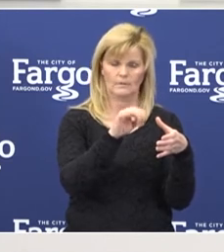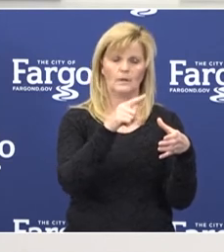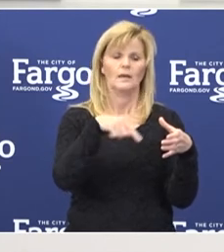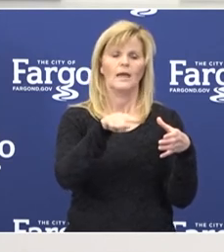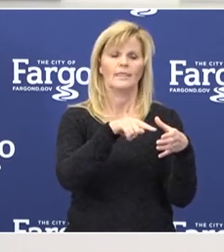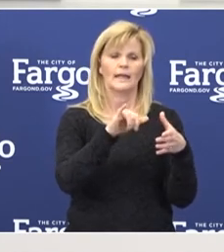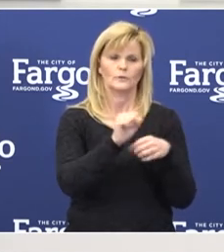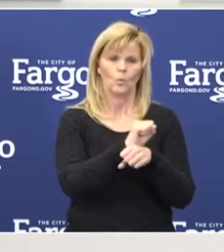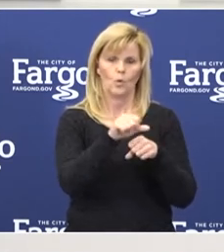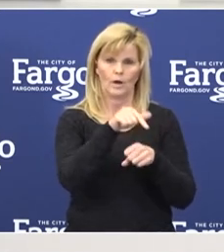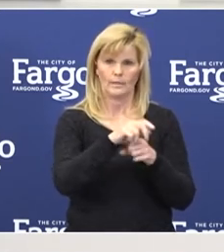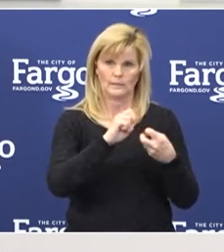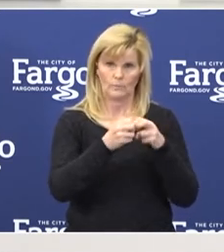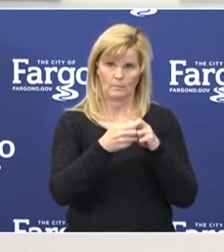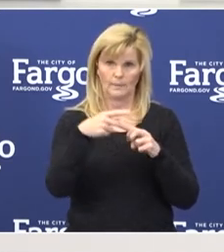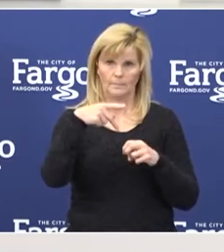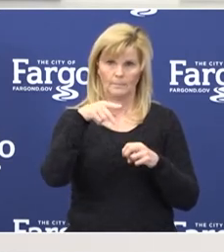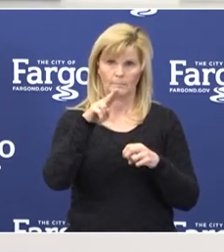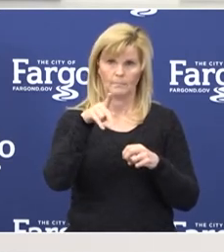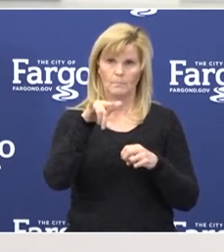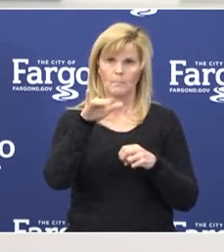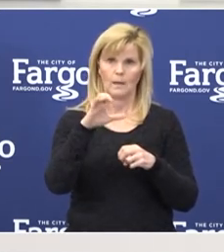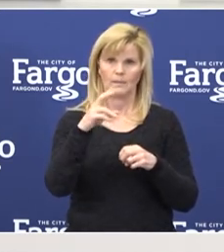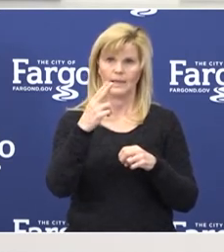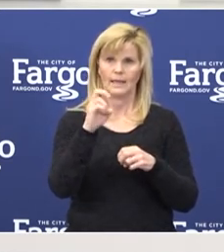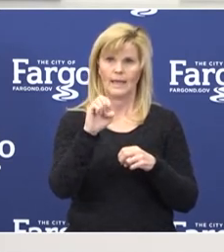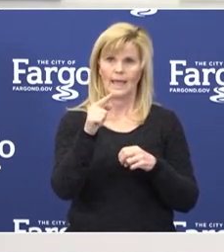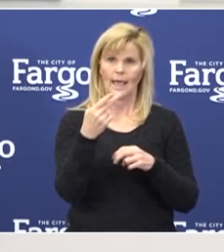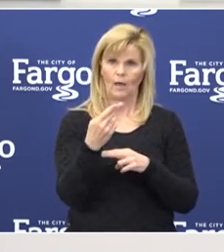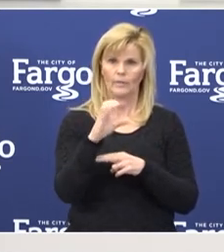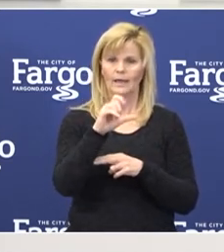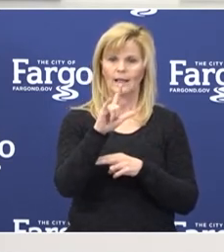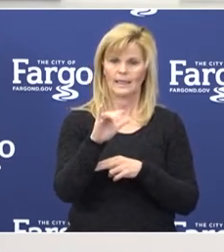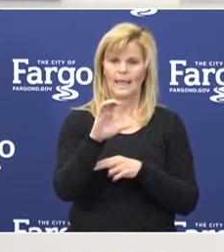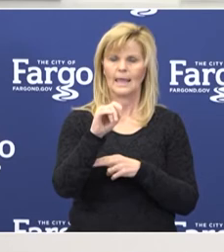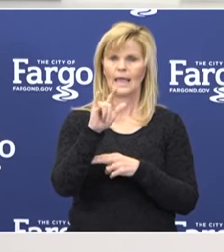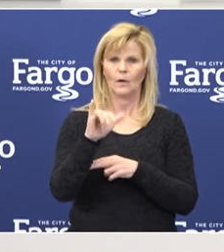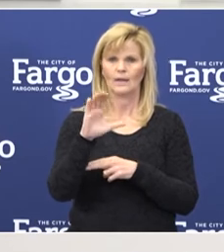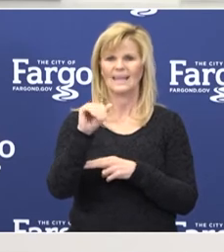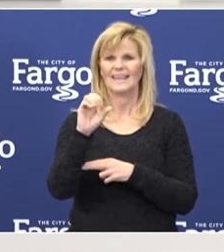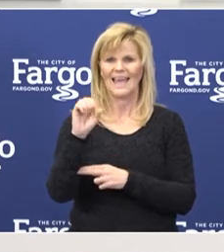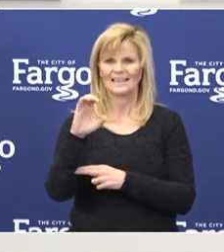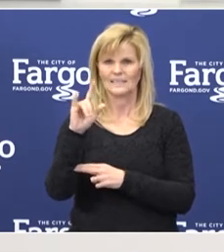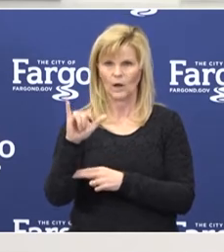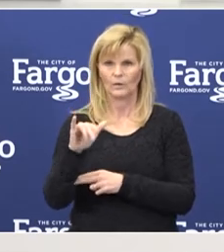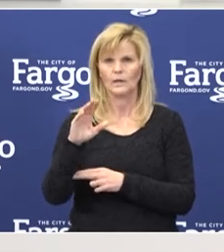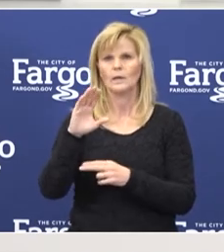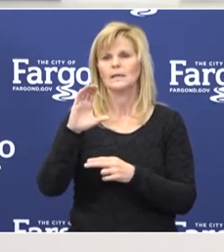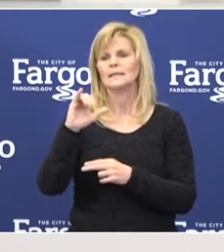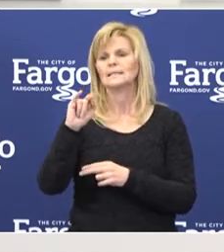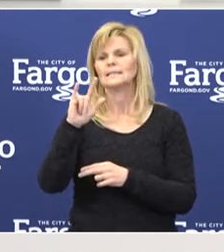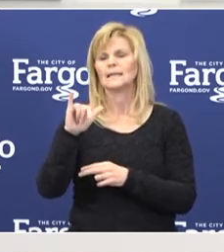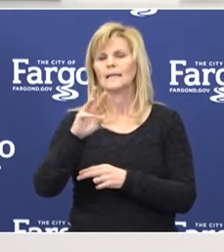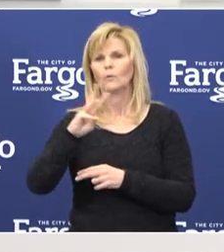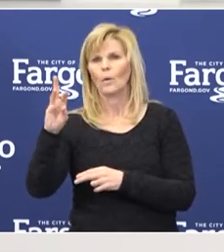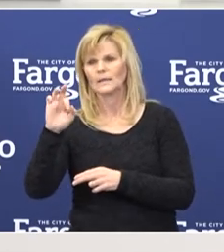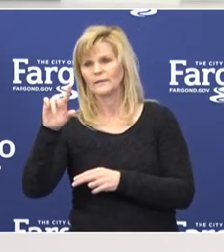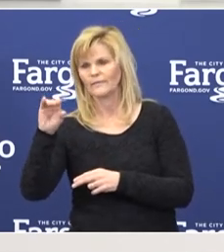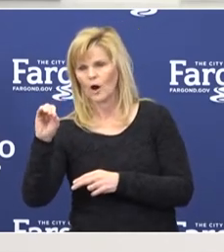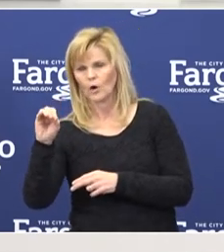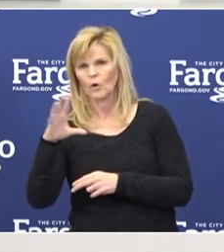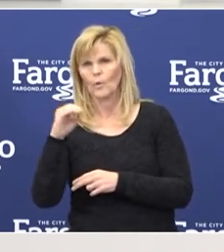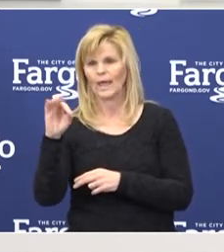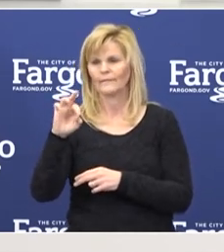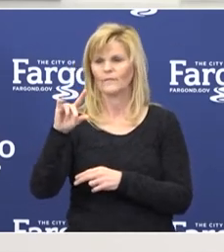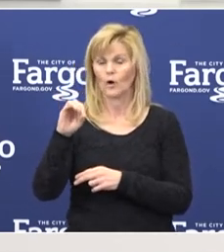We have public health, Cass County Public Health, Clay County, Cass County, City West Fargo and Fargo working on a task